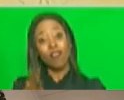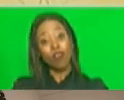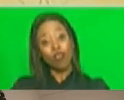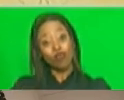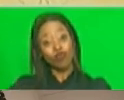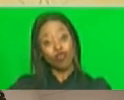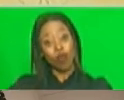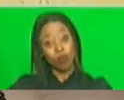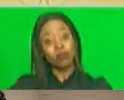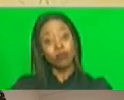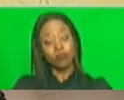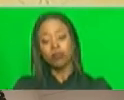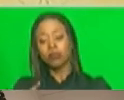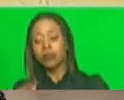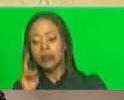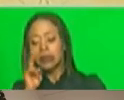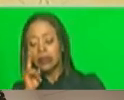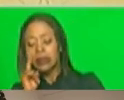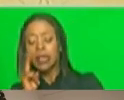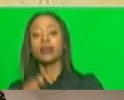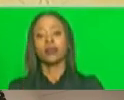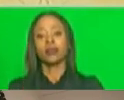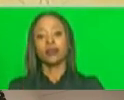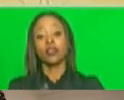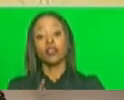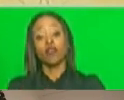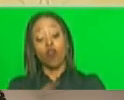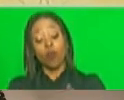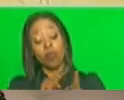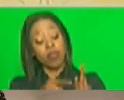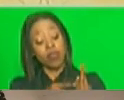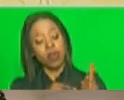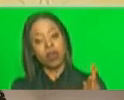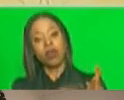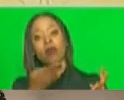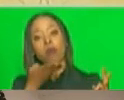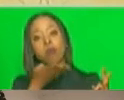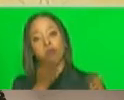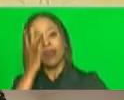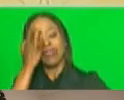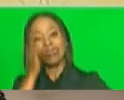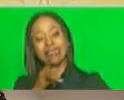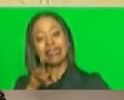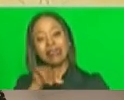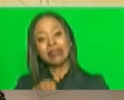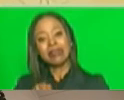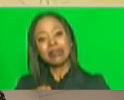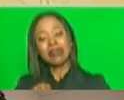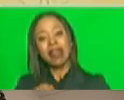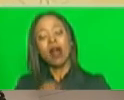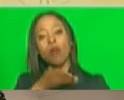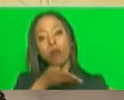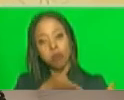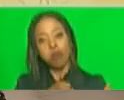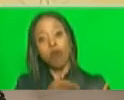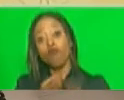of these three had evidence of terrible force this chemical after